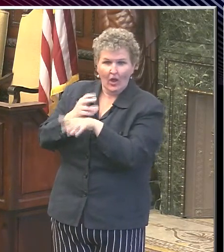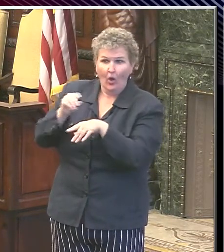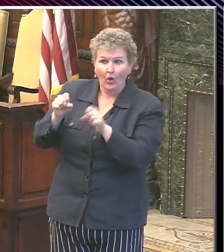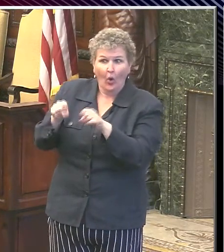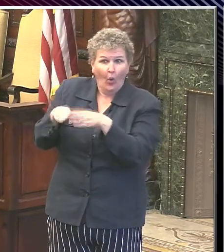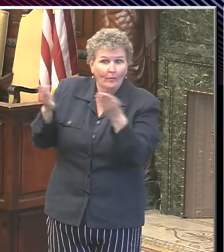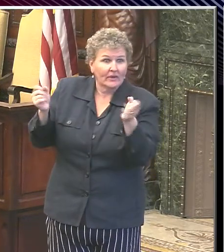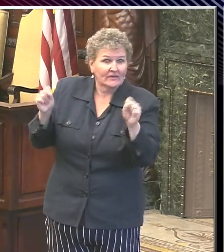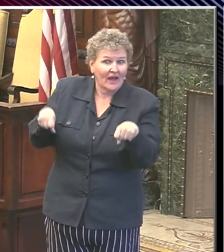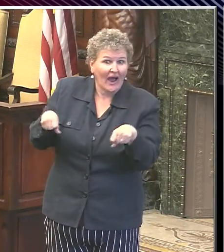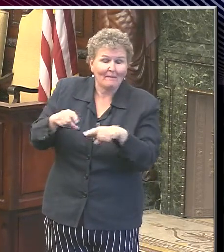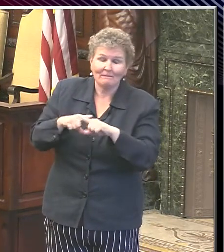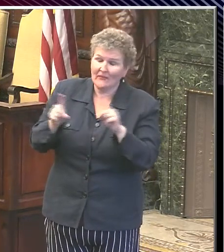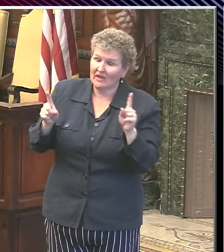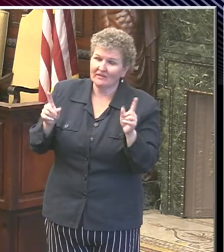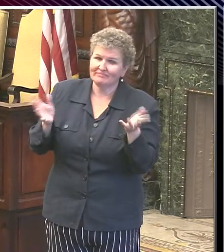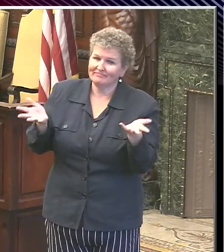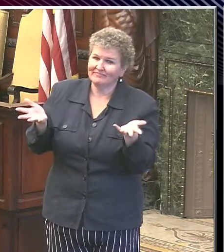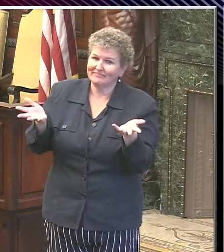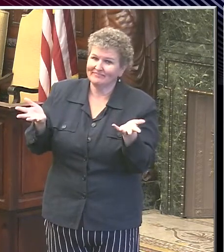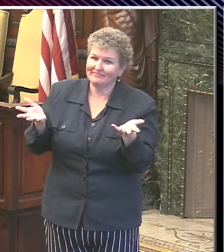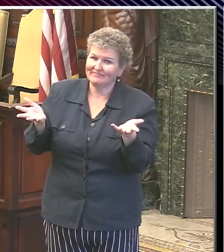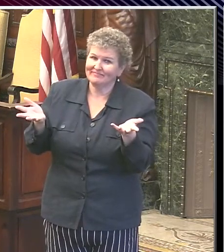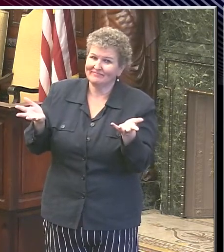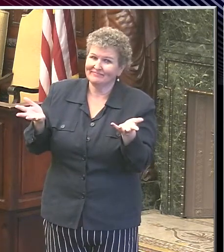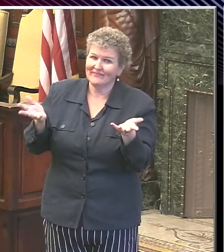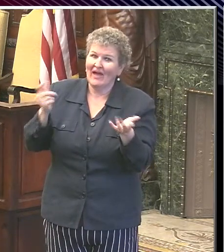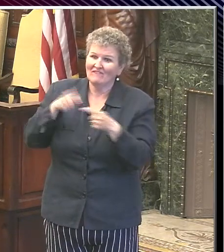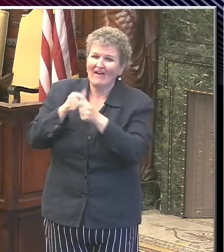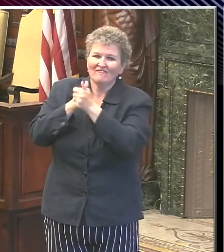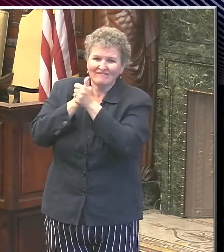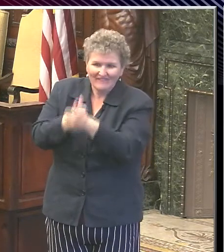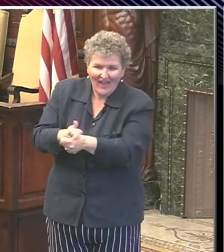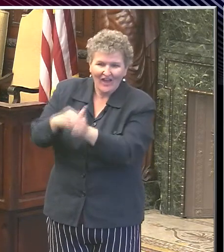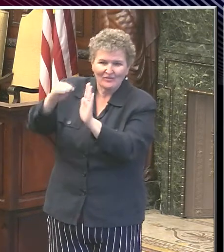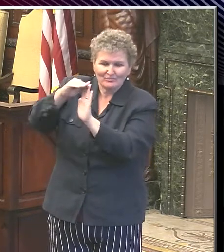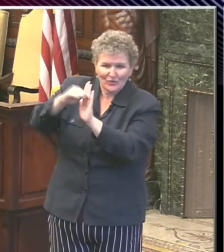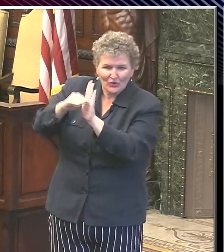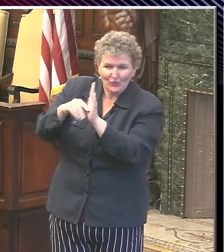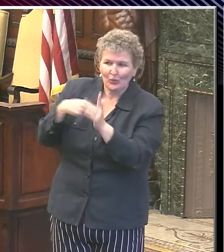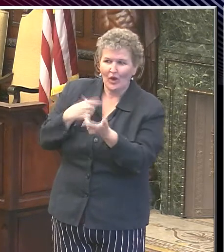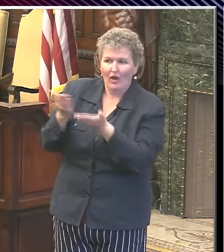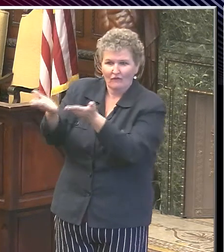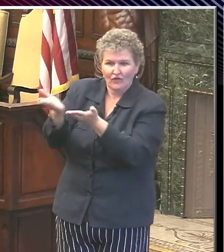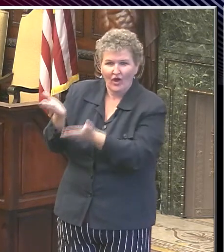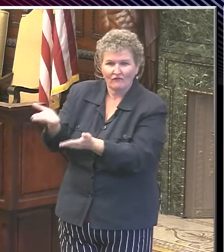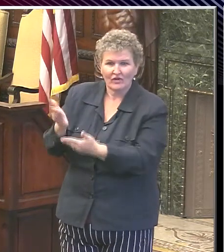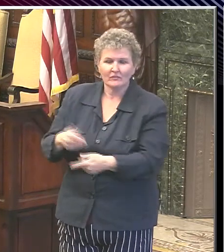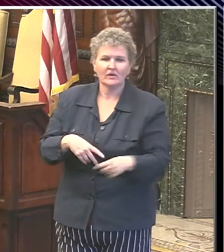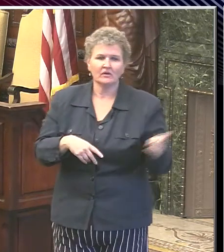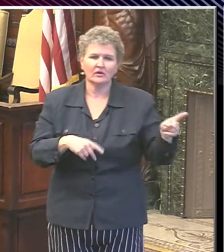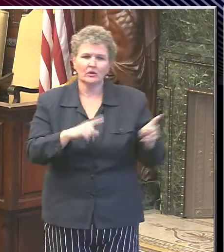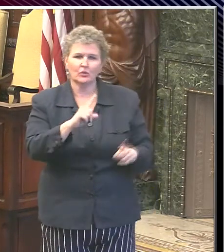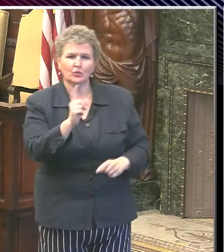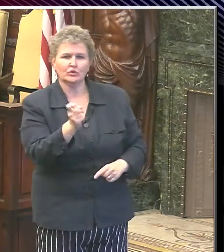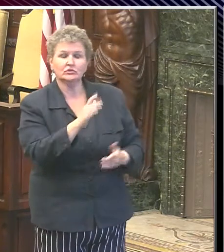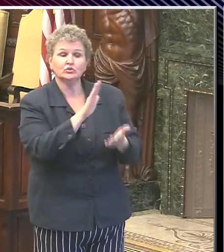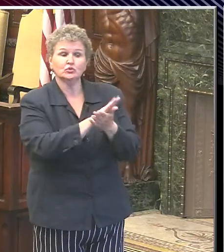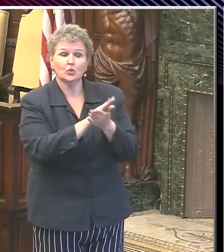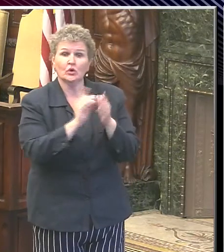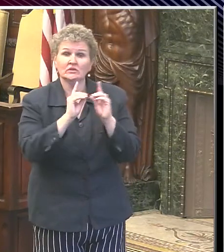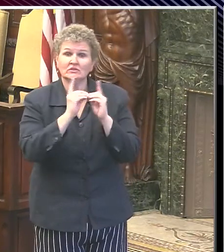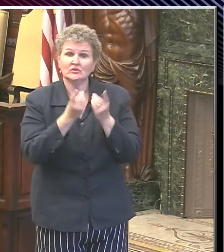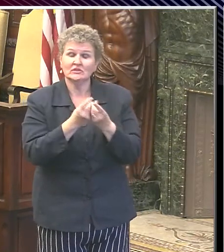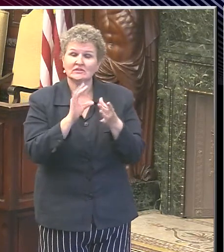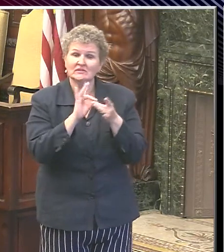And as long as they're consistent with our guidance. Okay. Now here, here's my final question. So the school district is saying that